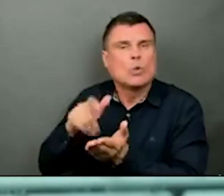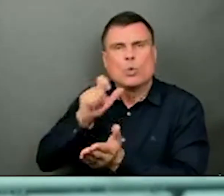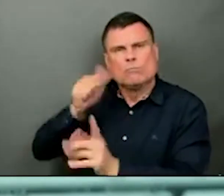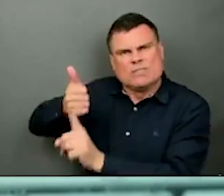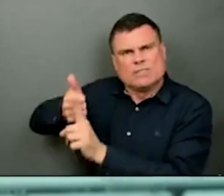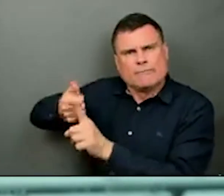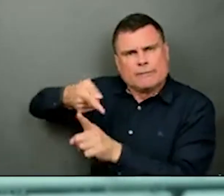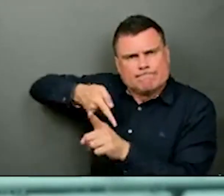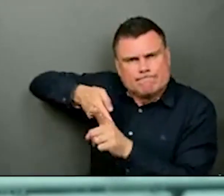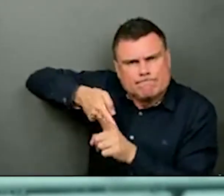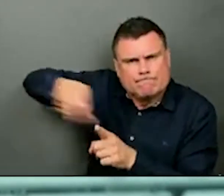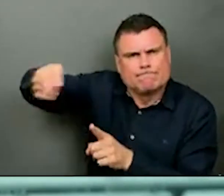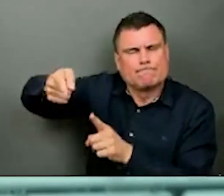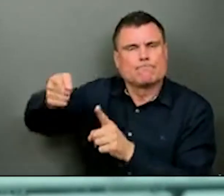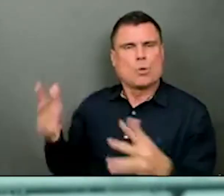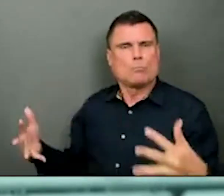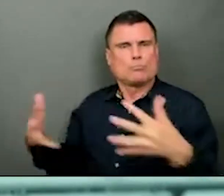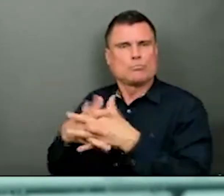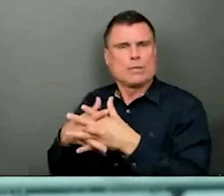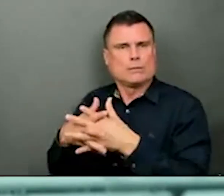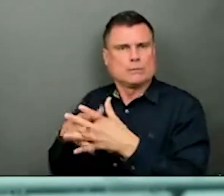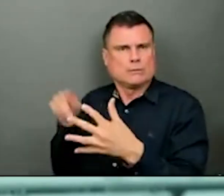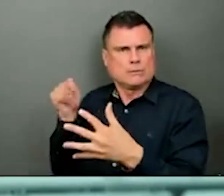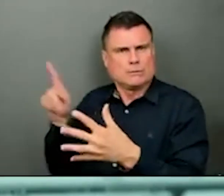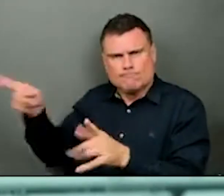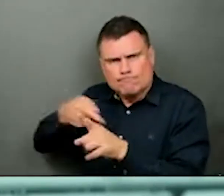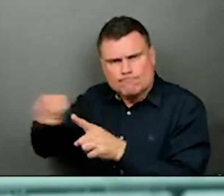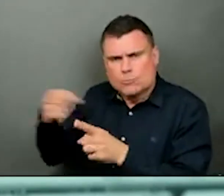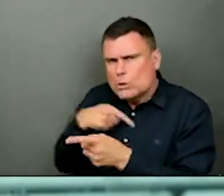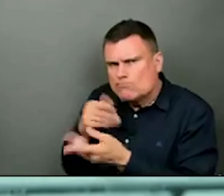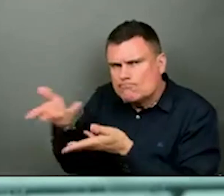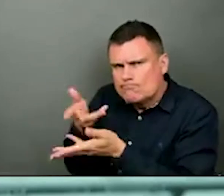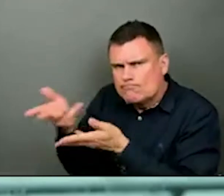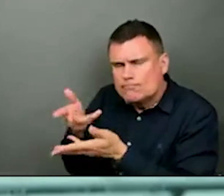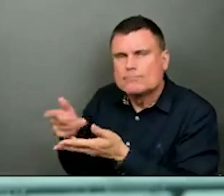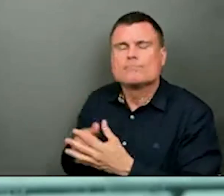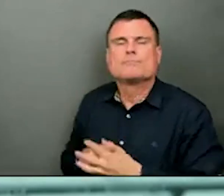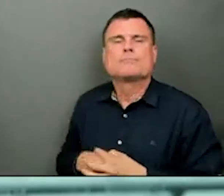are, thankfully, have very small numbers of pregnant women who've needed to be hospitalized or had